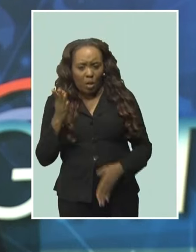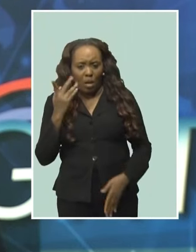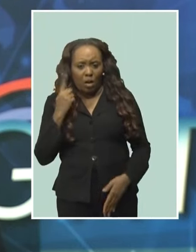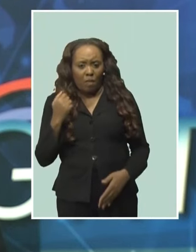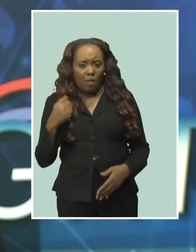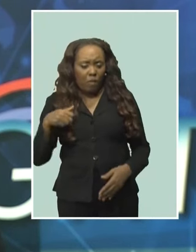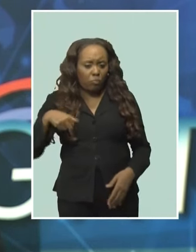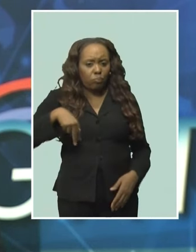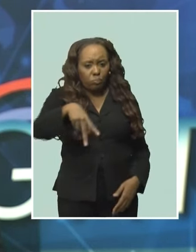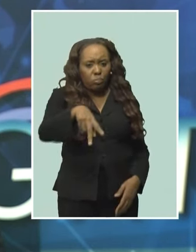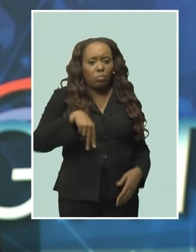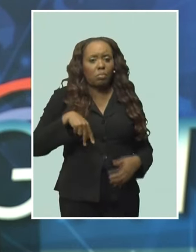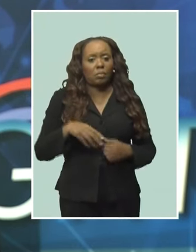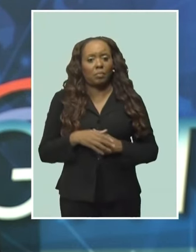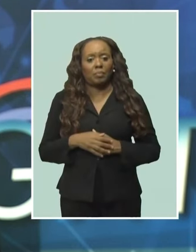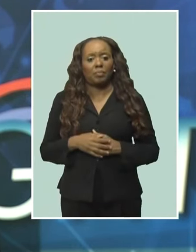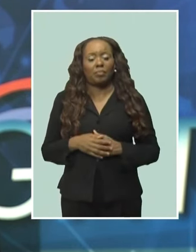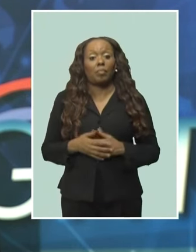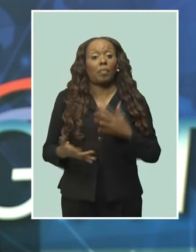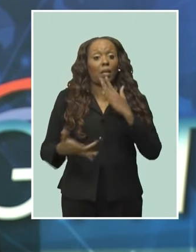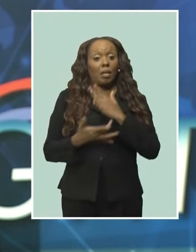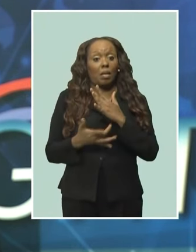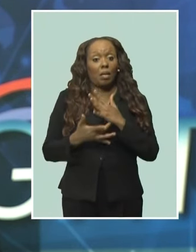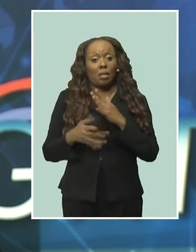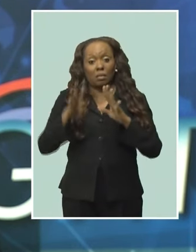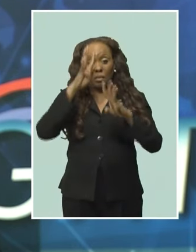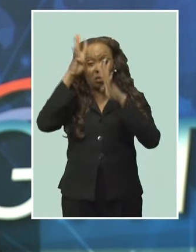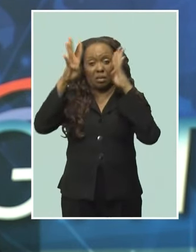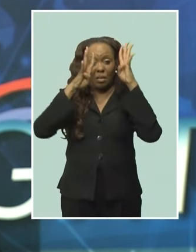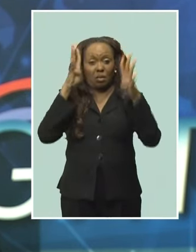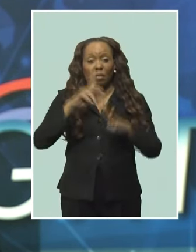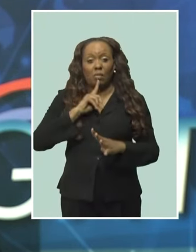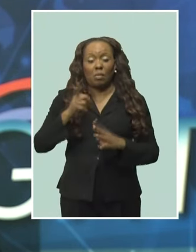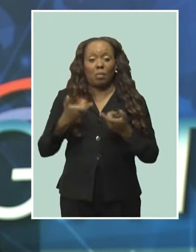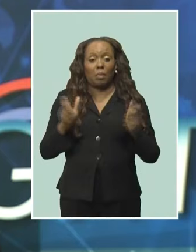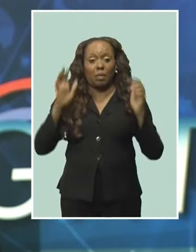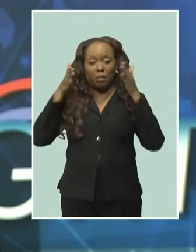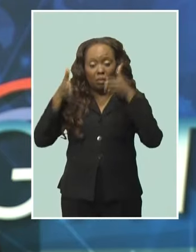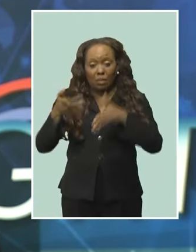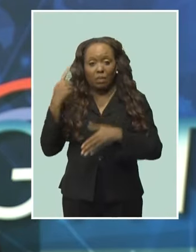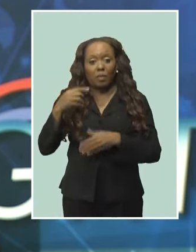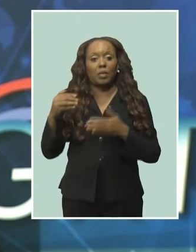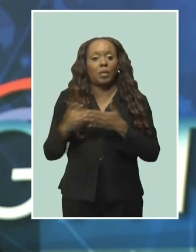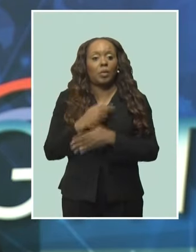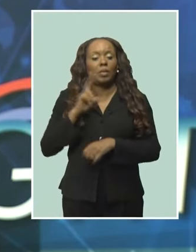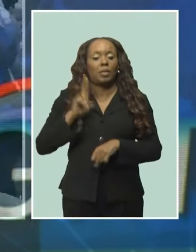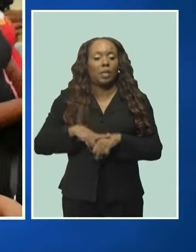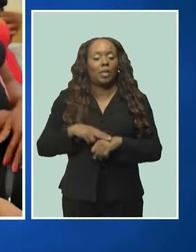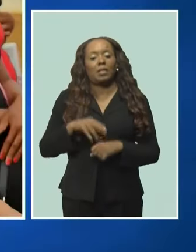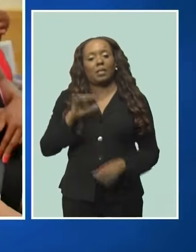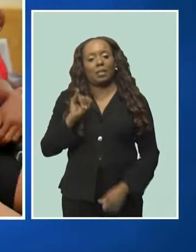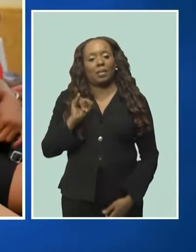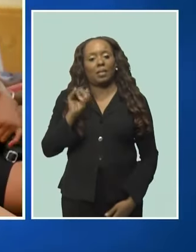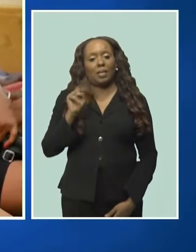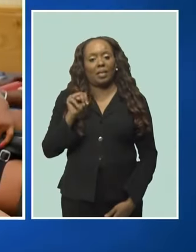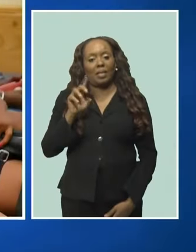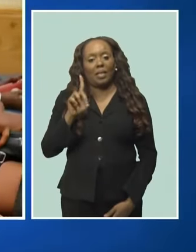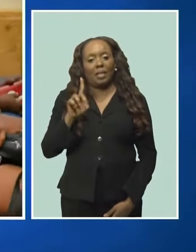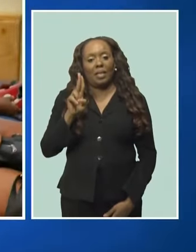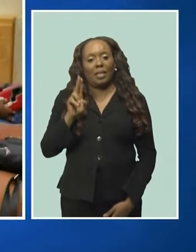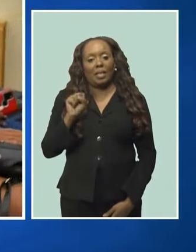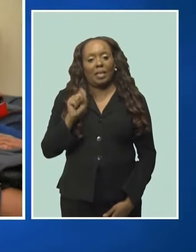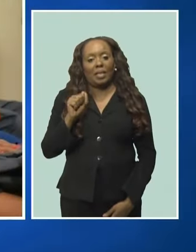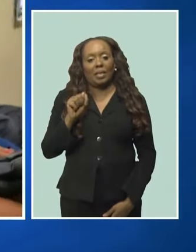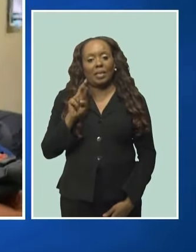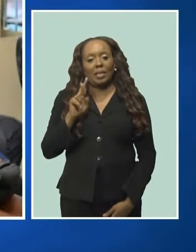Technology and innovation will be a major focus of the new industrial policy. This announcement from Minister of Industry, Innovation,